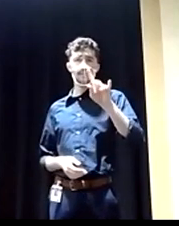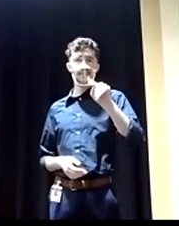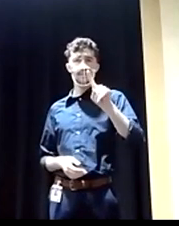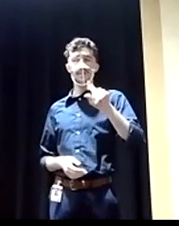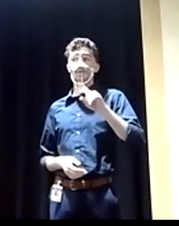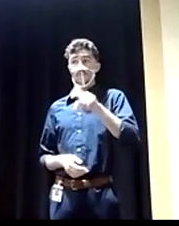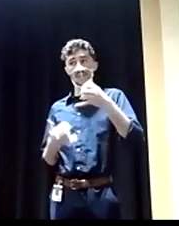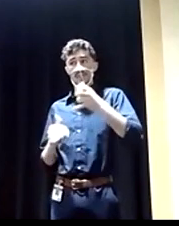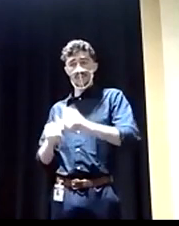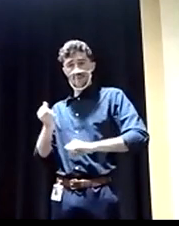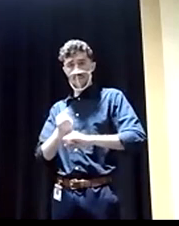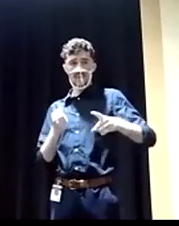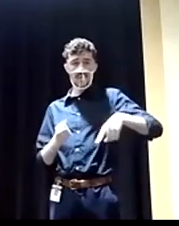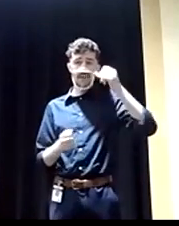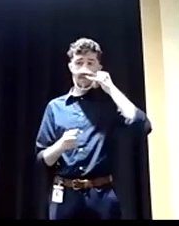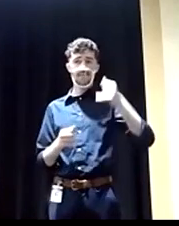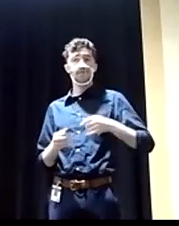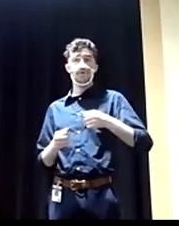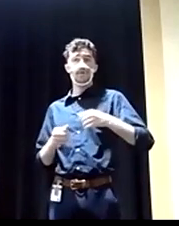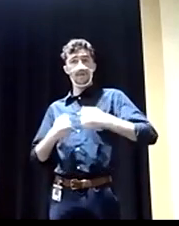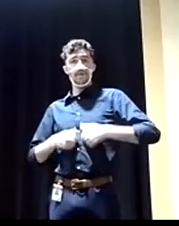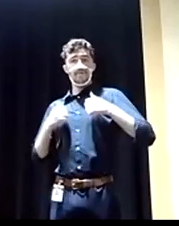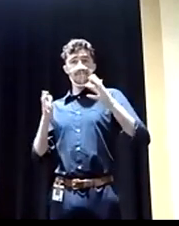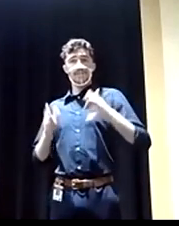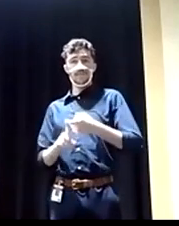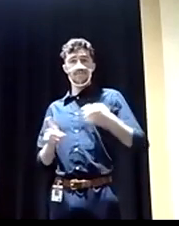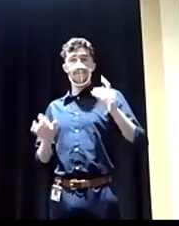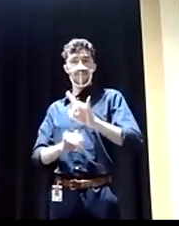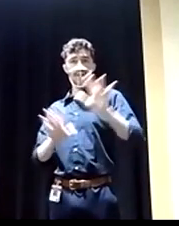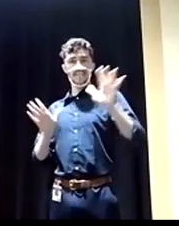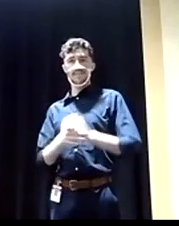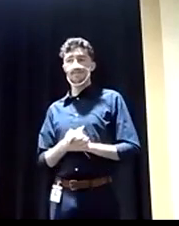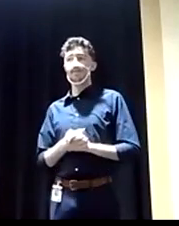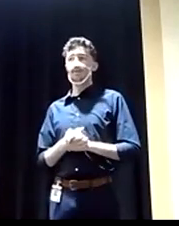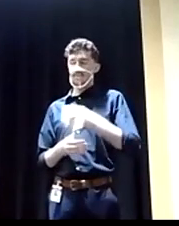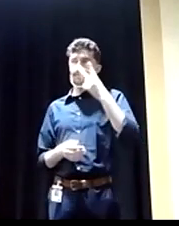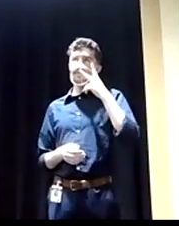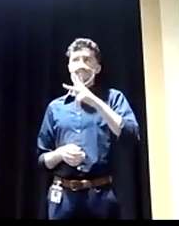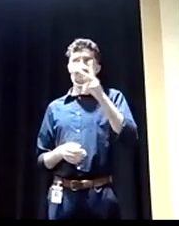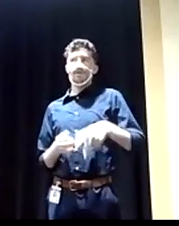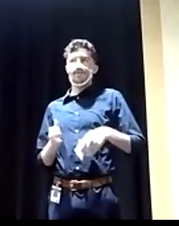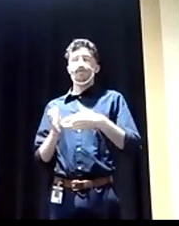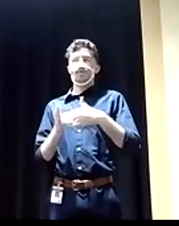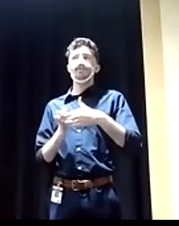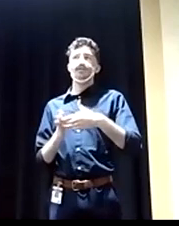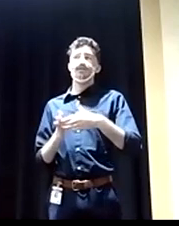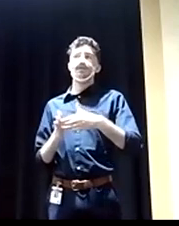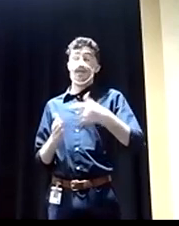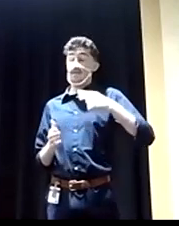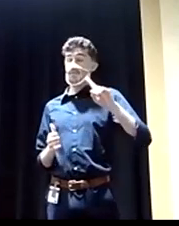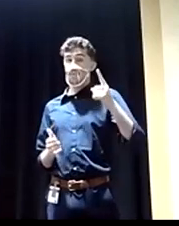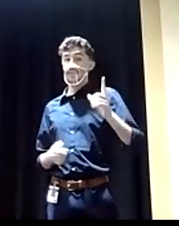violence. We speak out when their businesses are robbed. We know we've seen this in Philadelphia. And I am the only Democrat